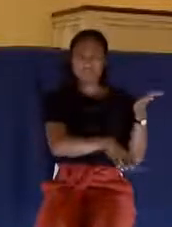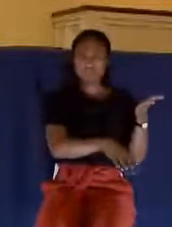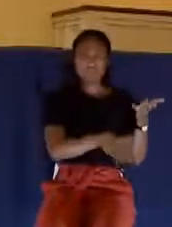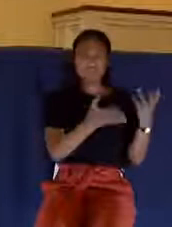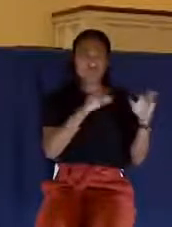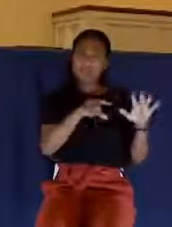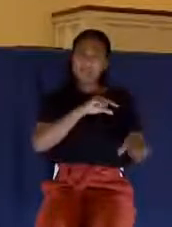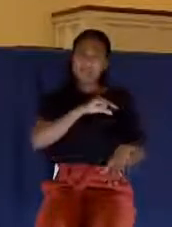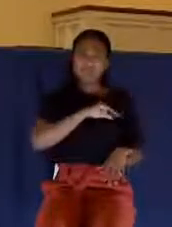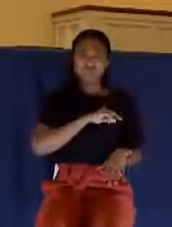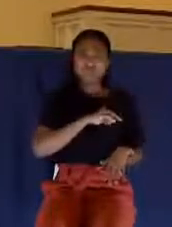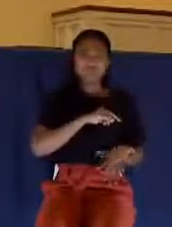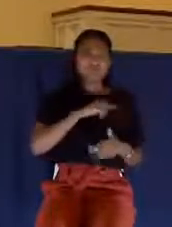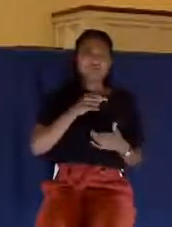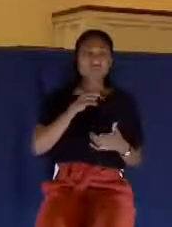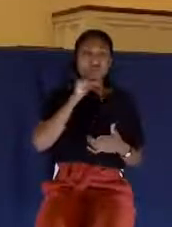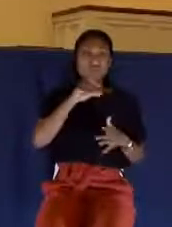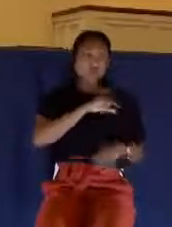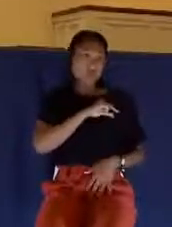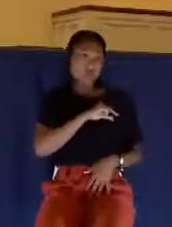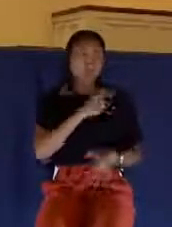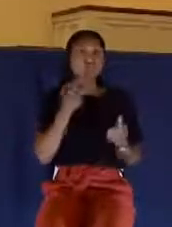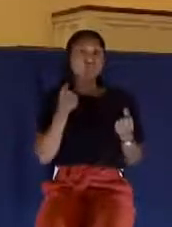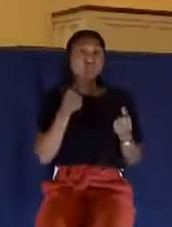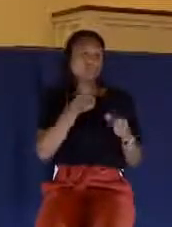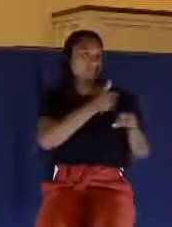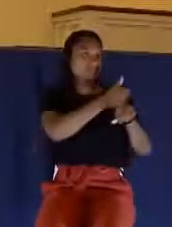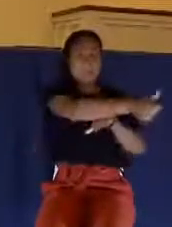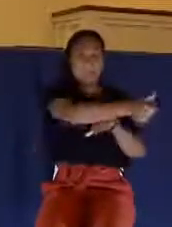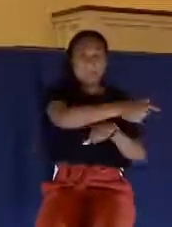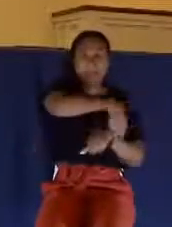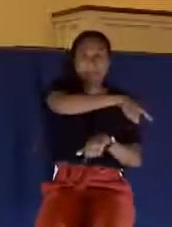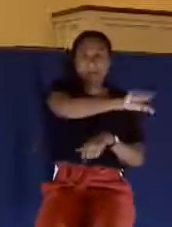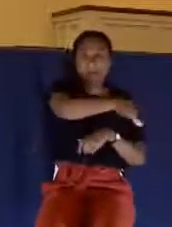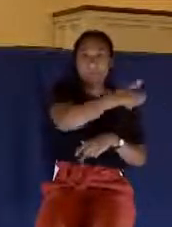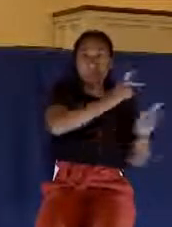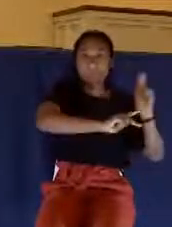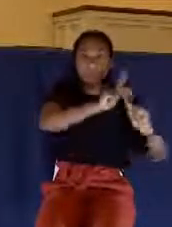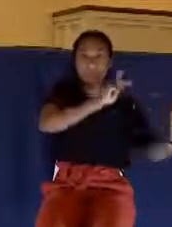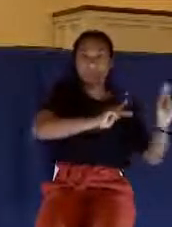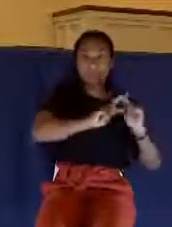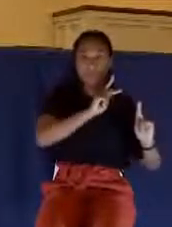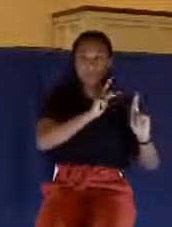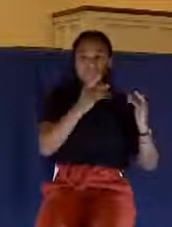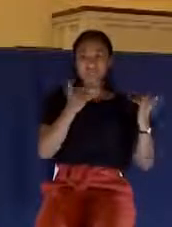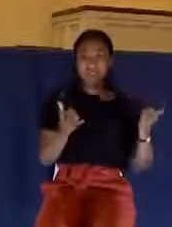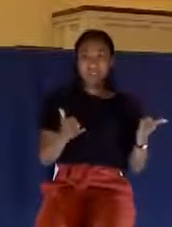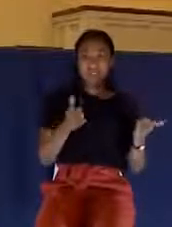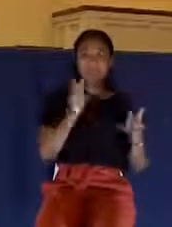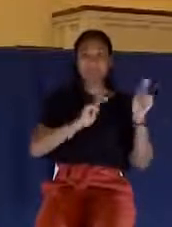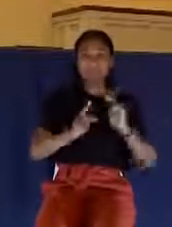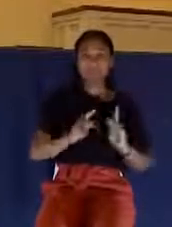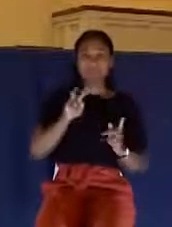than a soul being driven to God, we're making ourself a victim. So it's not working the way God wanted it to work.